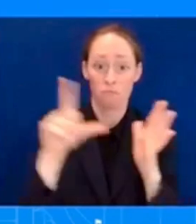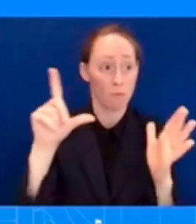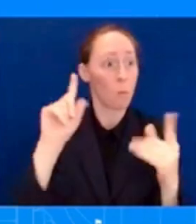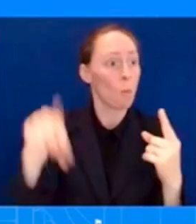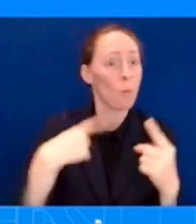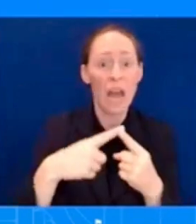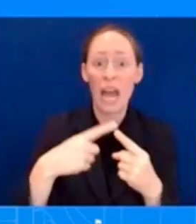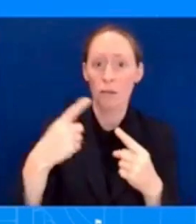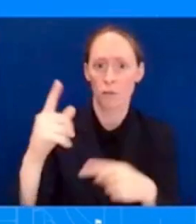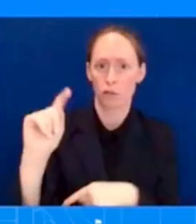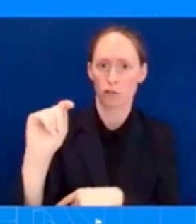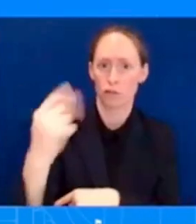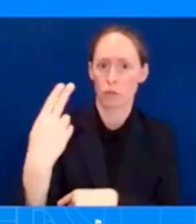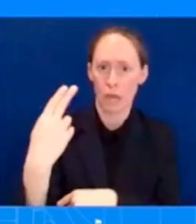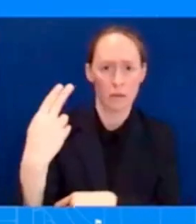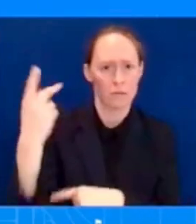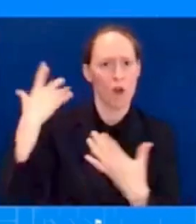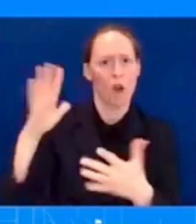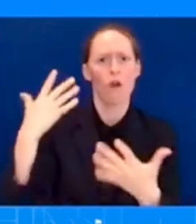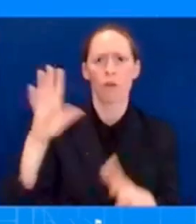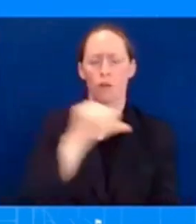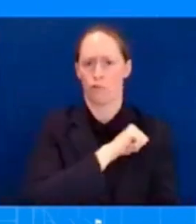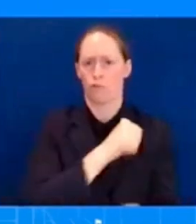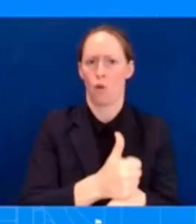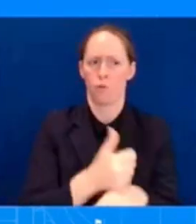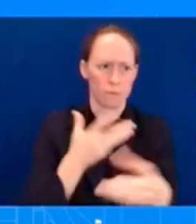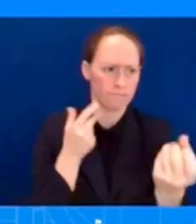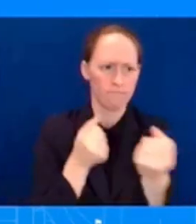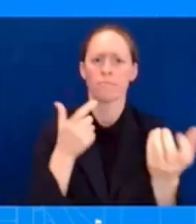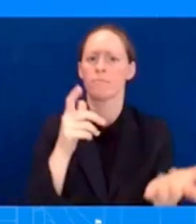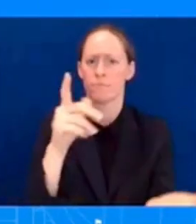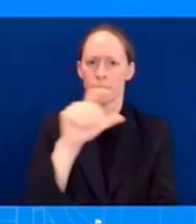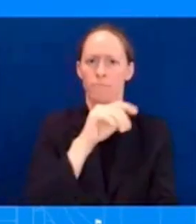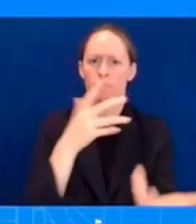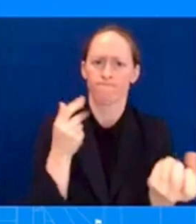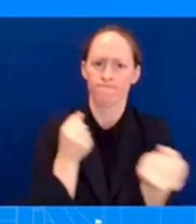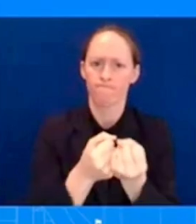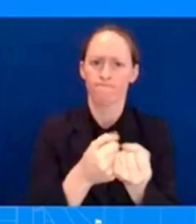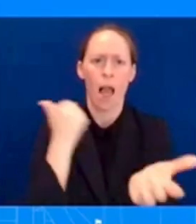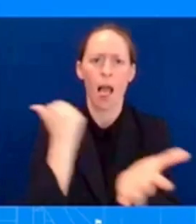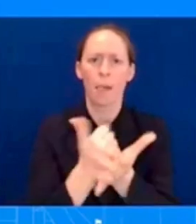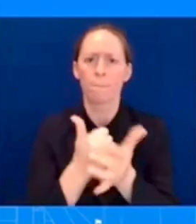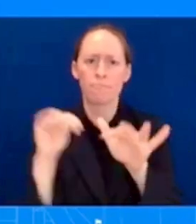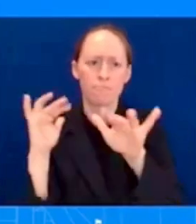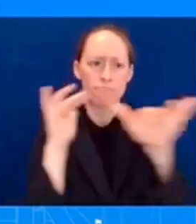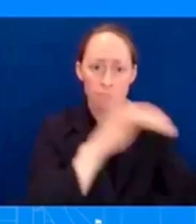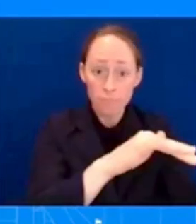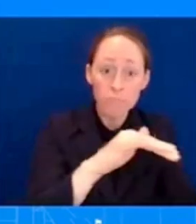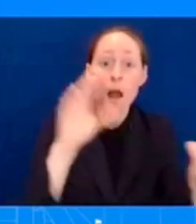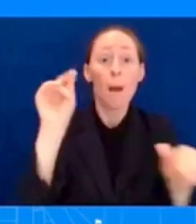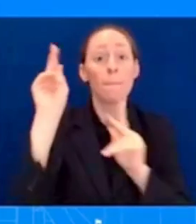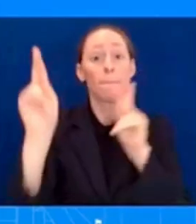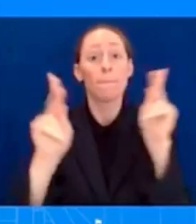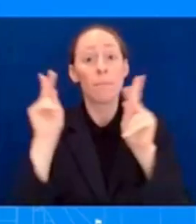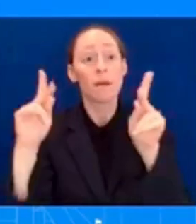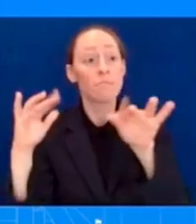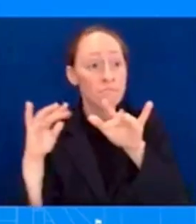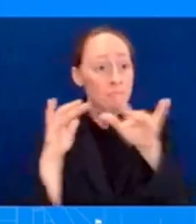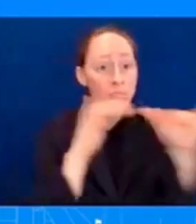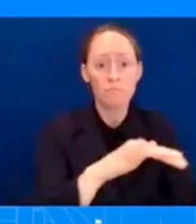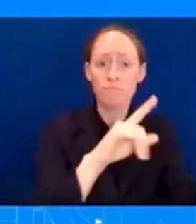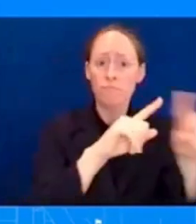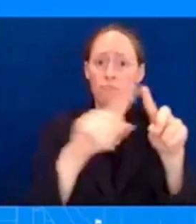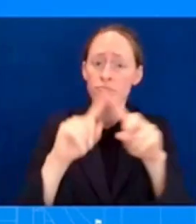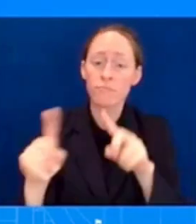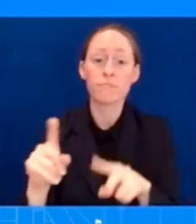all available federal assets to support the response he dispatched a fema administrator the u.s fire administrator and other